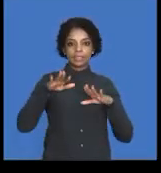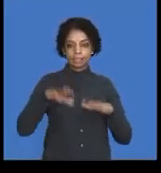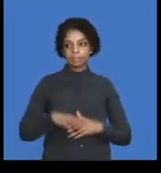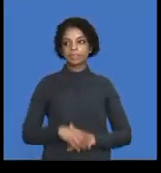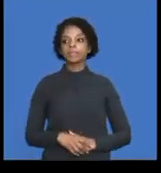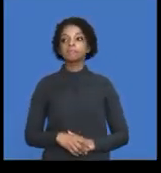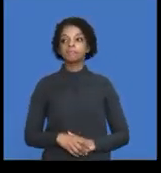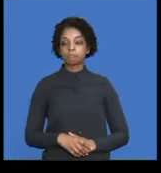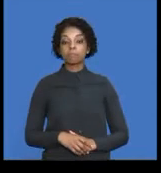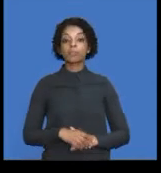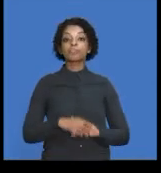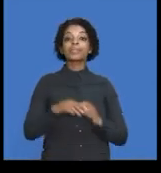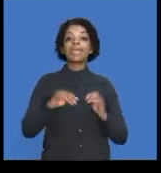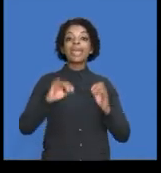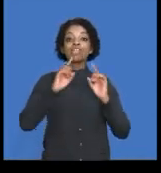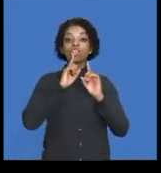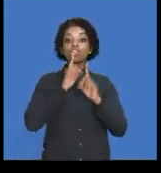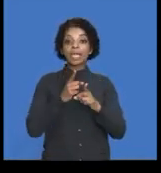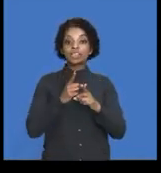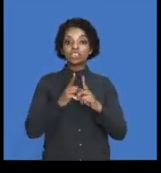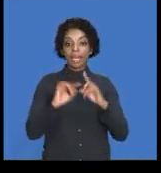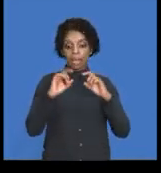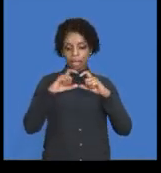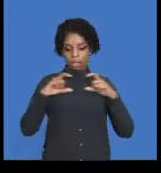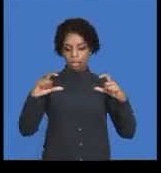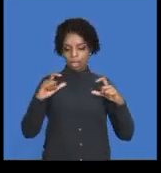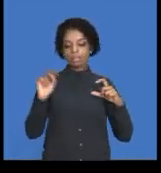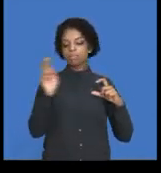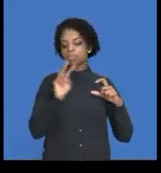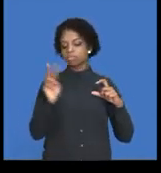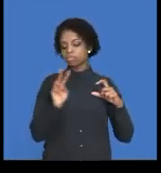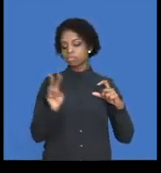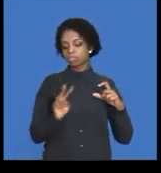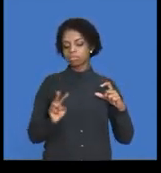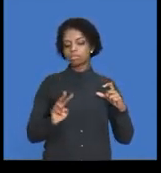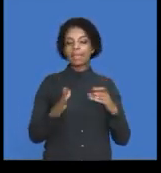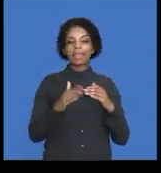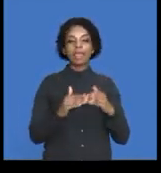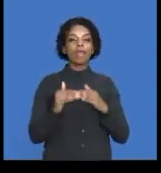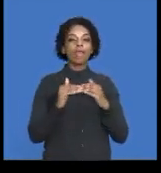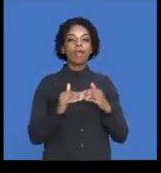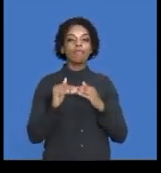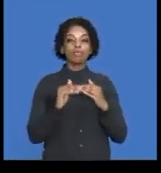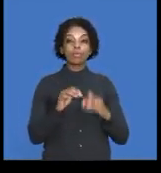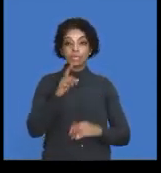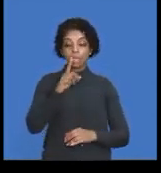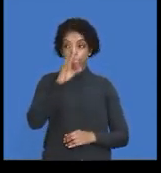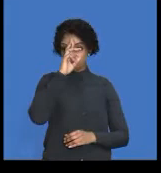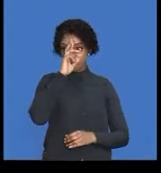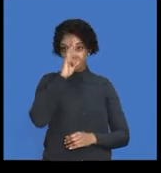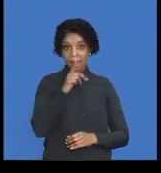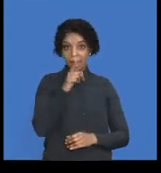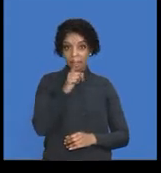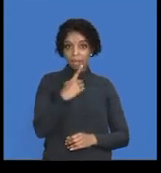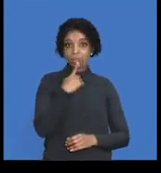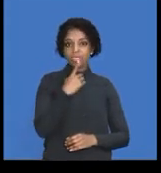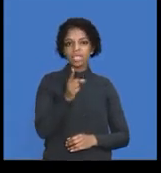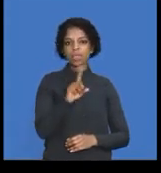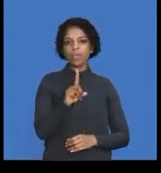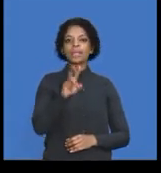instructions carefully. Yes. Remember, what do we say? R-T-F-Q.